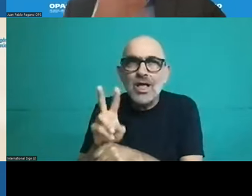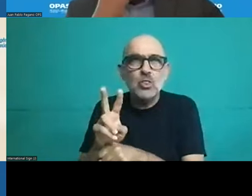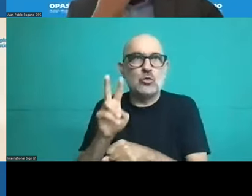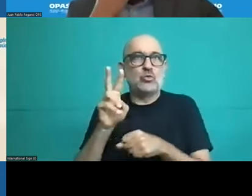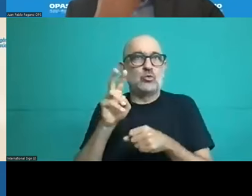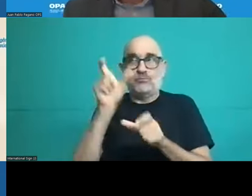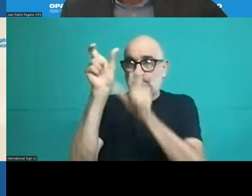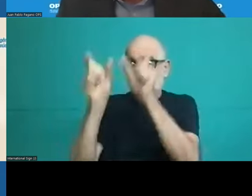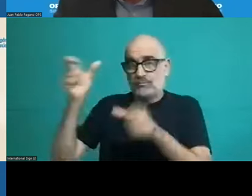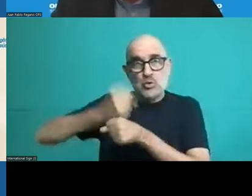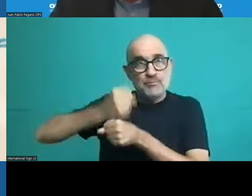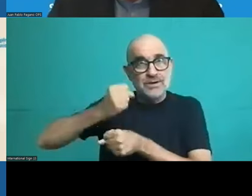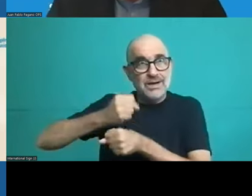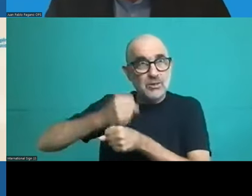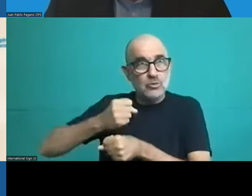psychologists